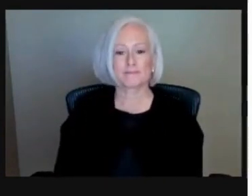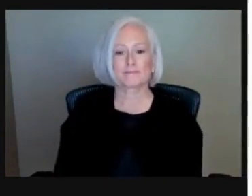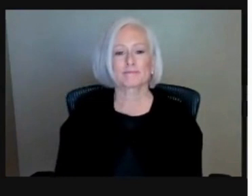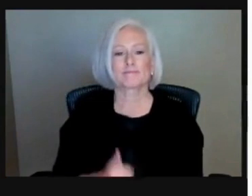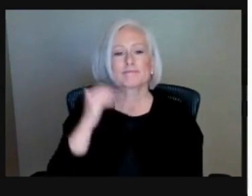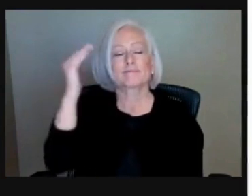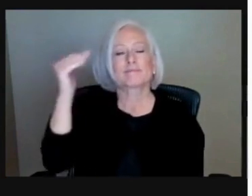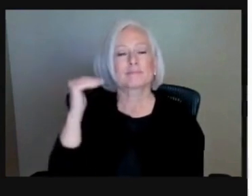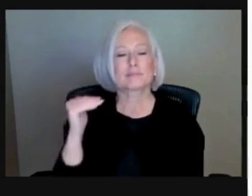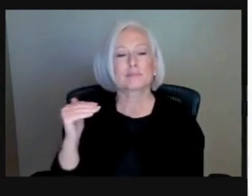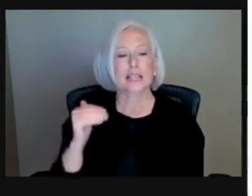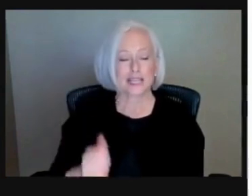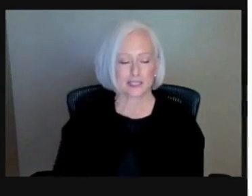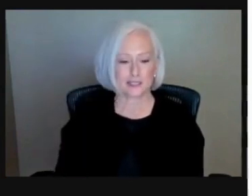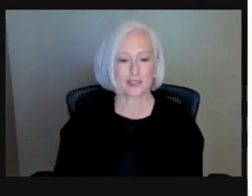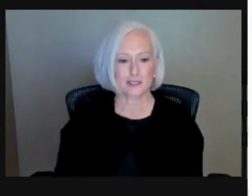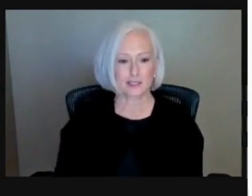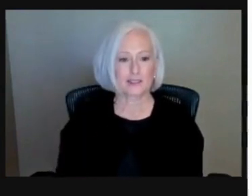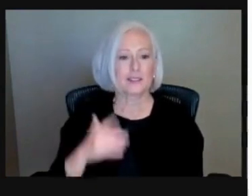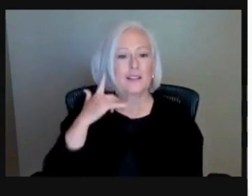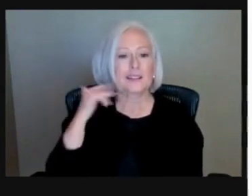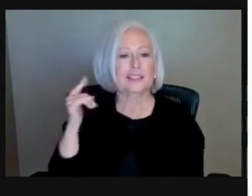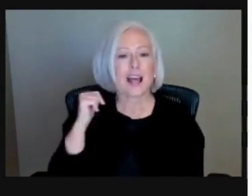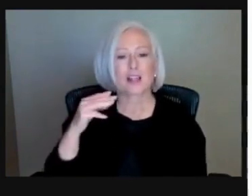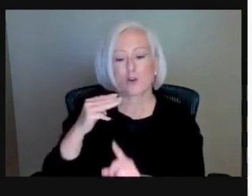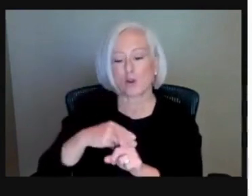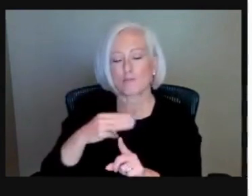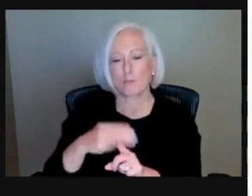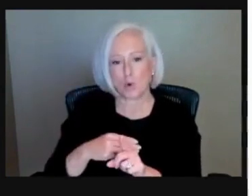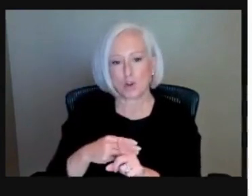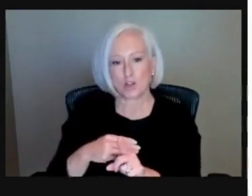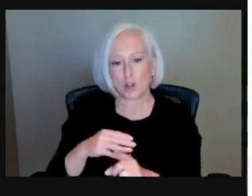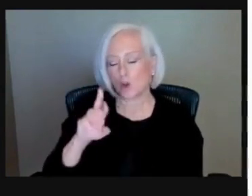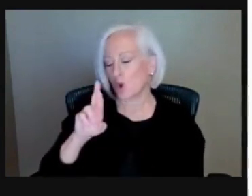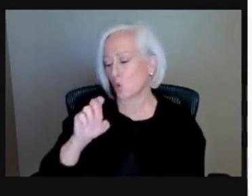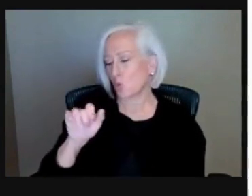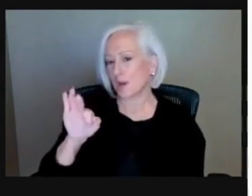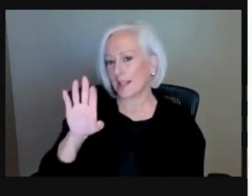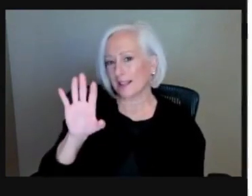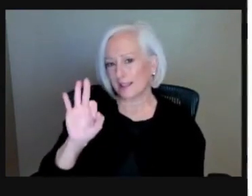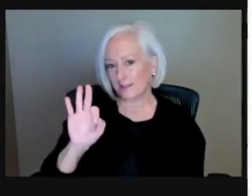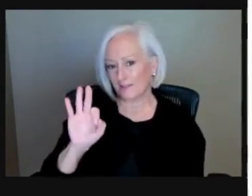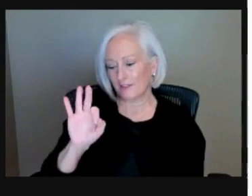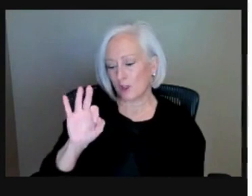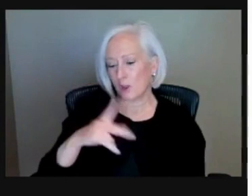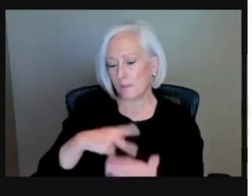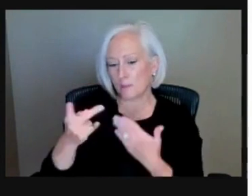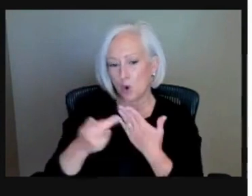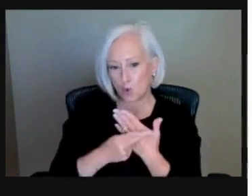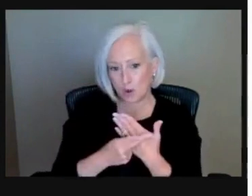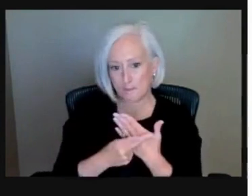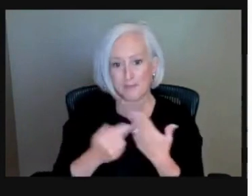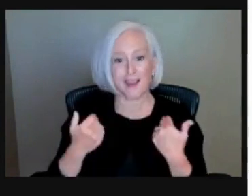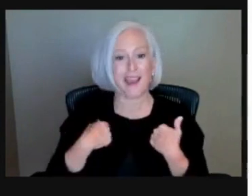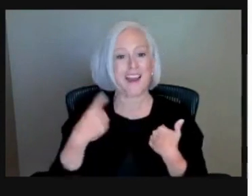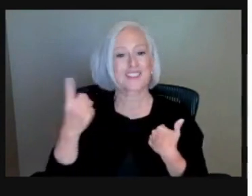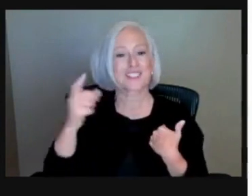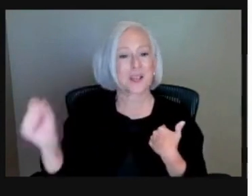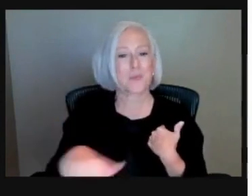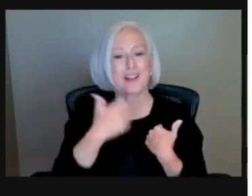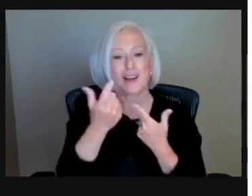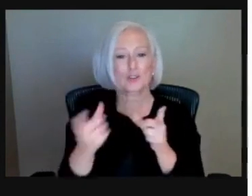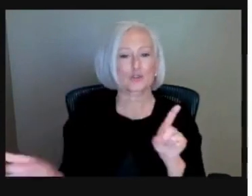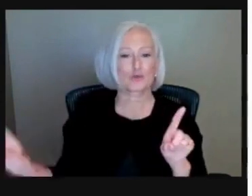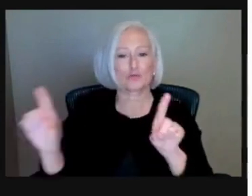next slide, I'm going to mention the California Mortgage Relief Program, but we have a special guest here with us that's actually going to talk about more in detail